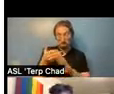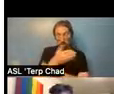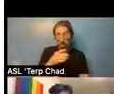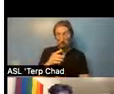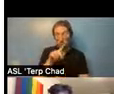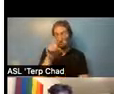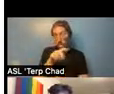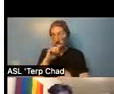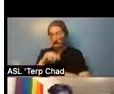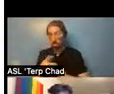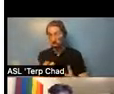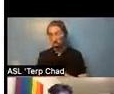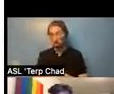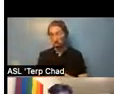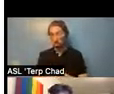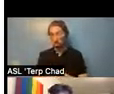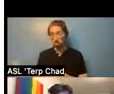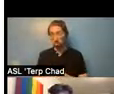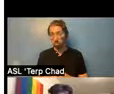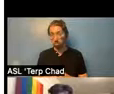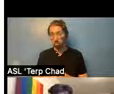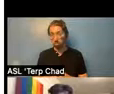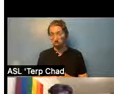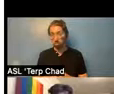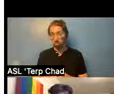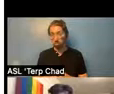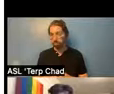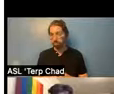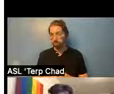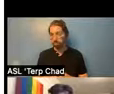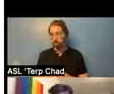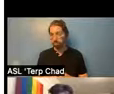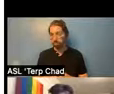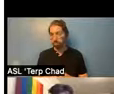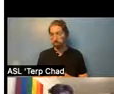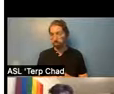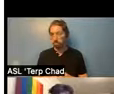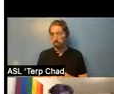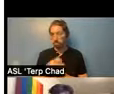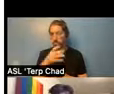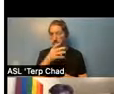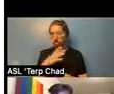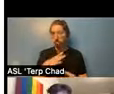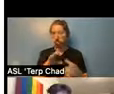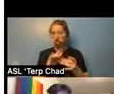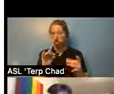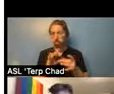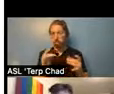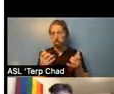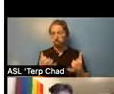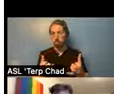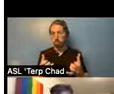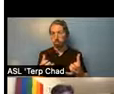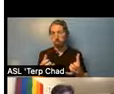So I think, uh, I can, uh, pull, I can, uh, bring up some of the questions that we have